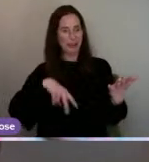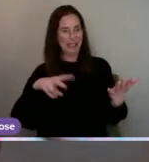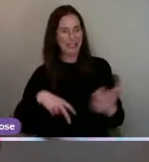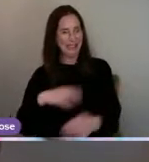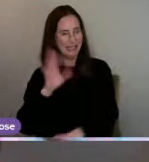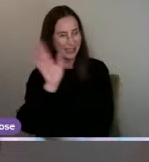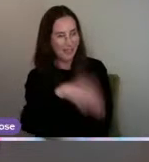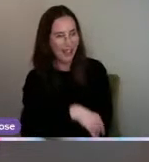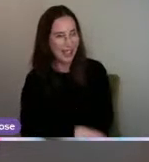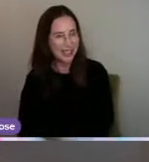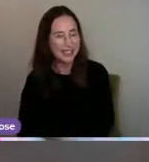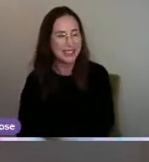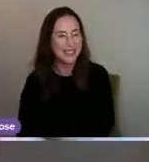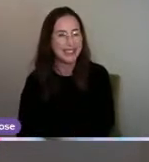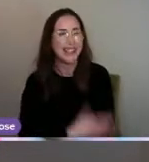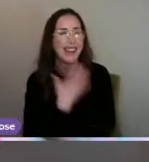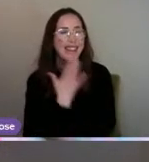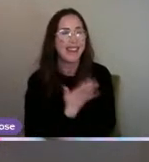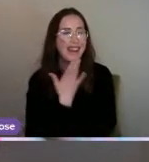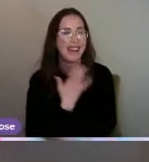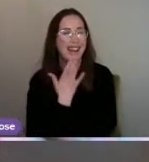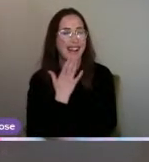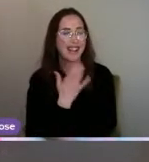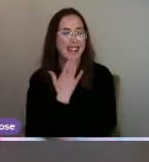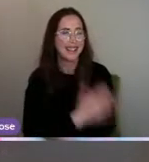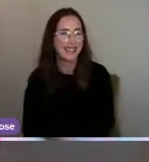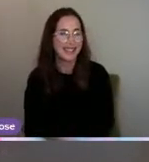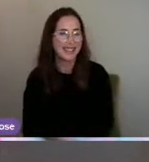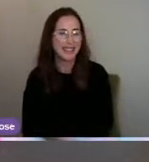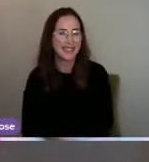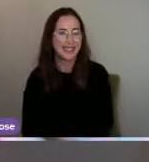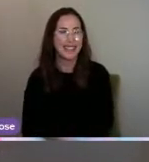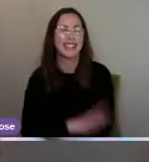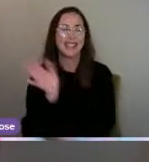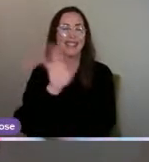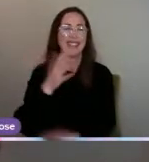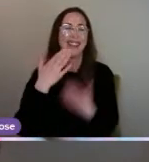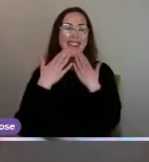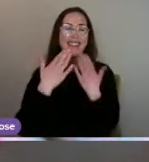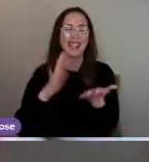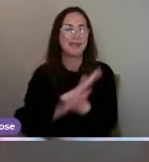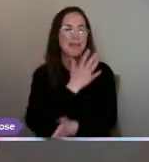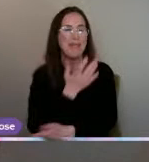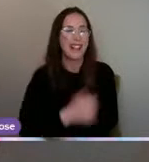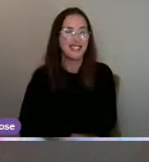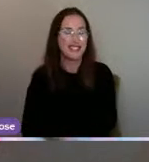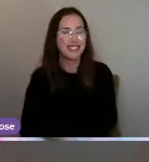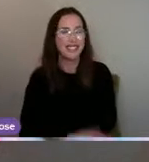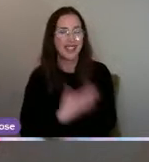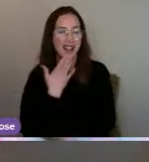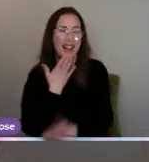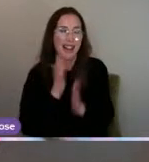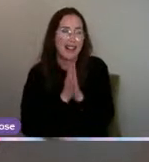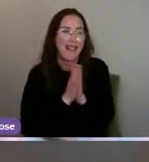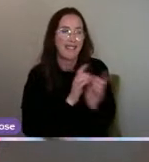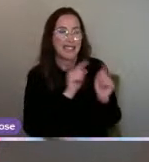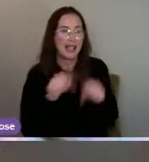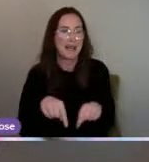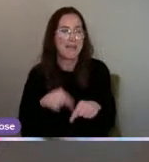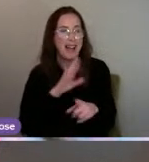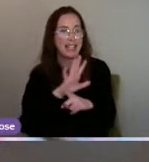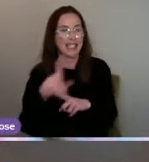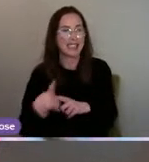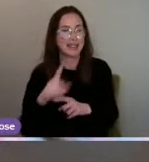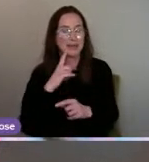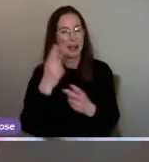awesome. Thank you so much, Charlotte. Thank you, Hannah. It's been a pleasure again. We'd love to have you next week. And feel free to get involved